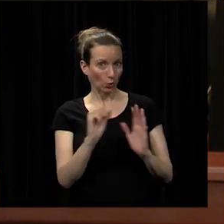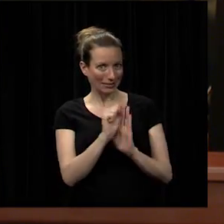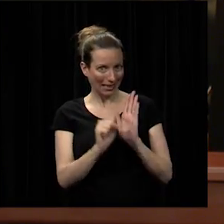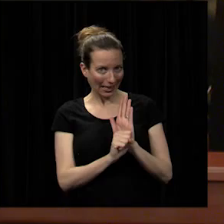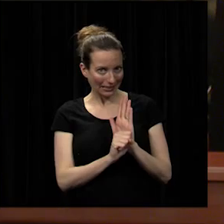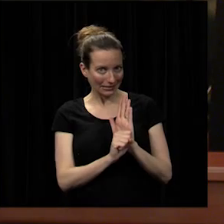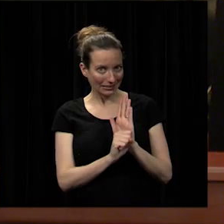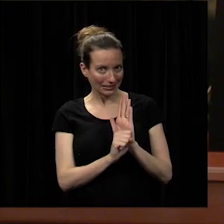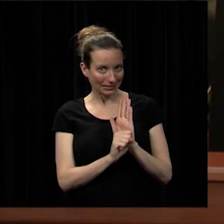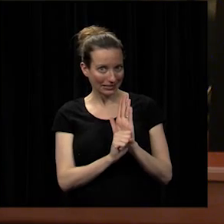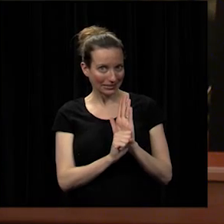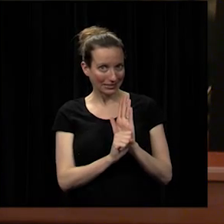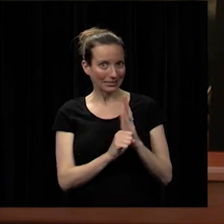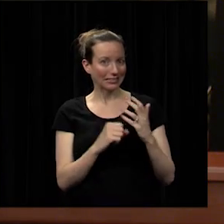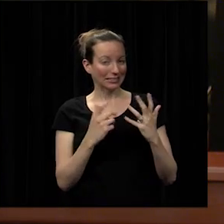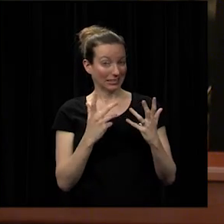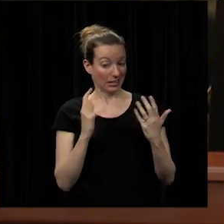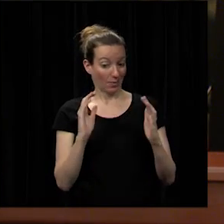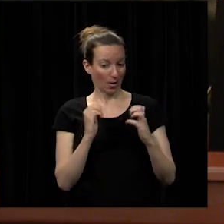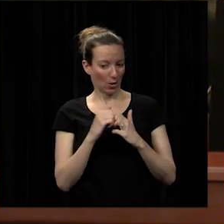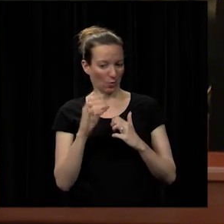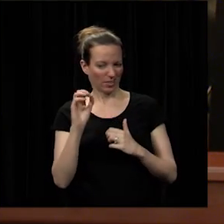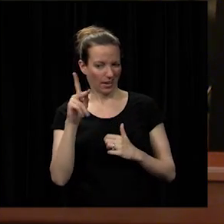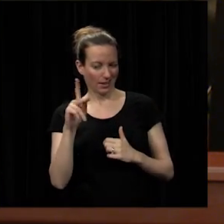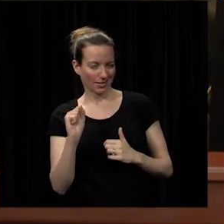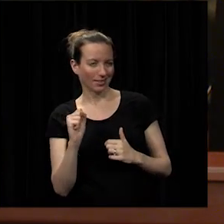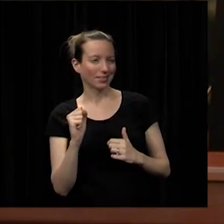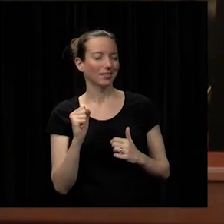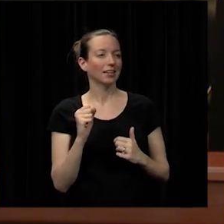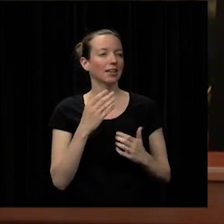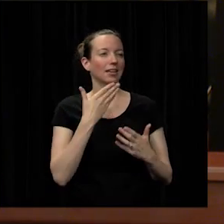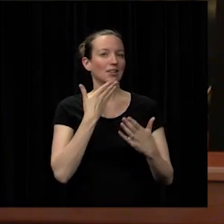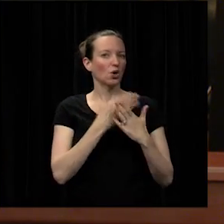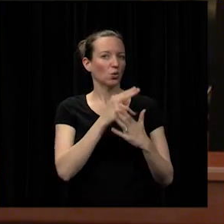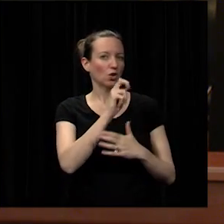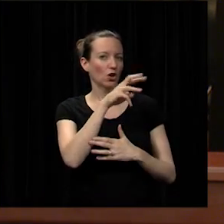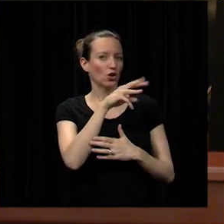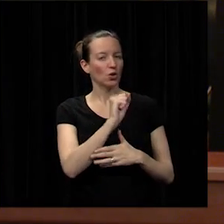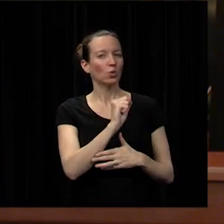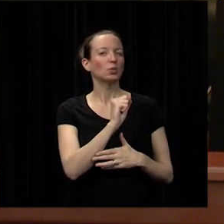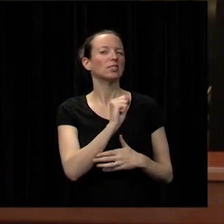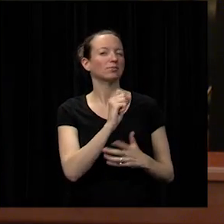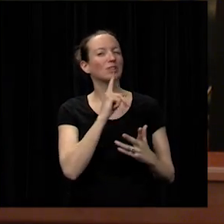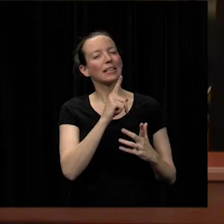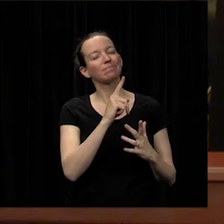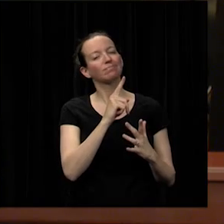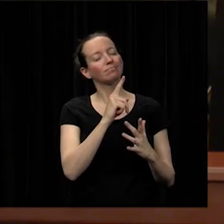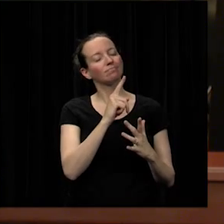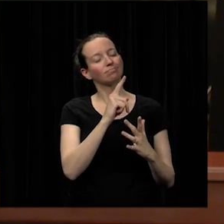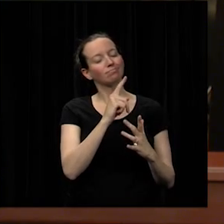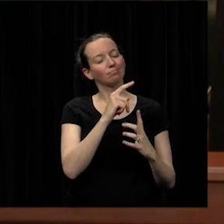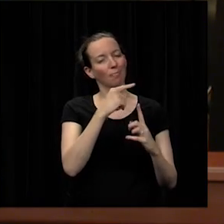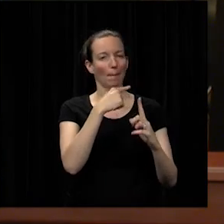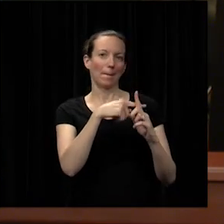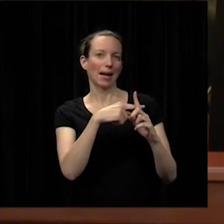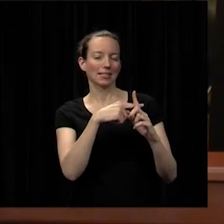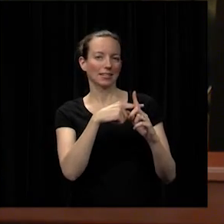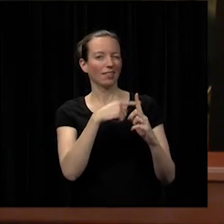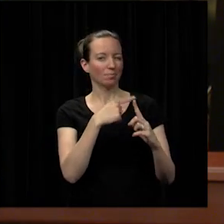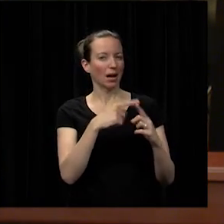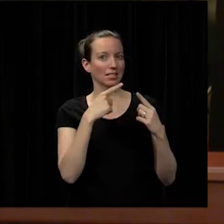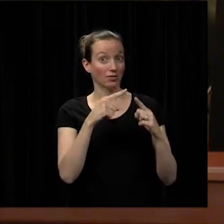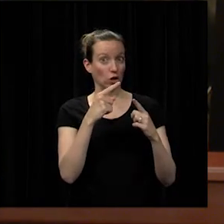the united states so as there was a good news um arose among the thorns i guess you could say in this budget battle we're in